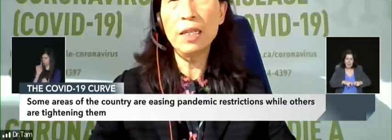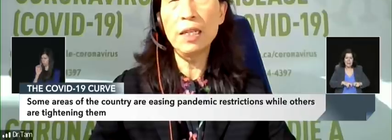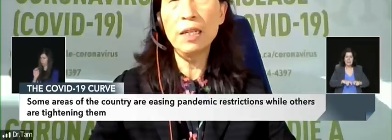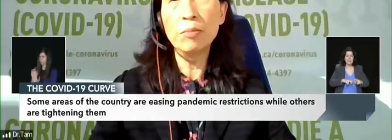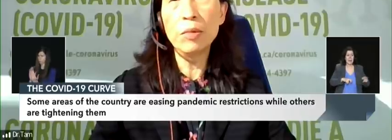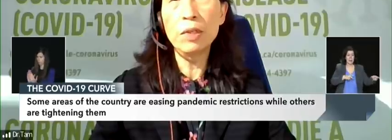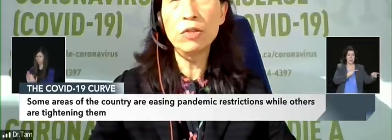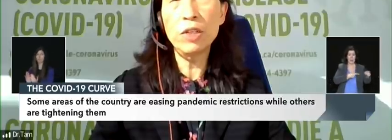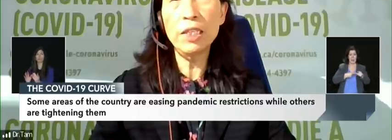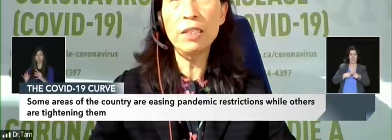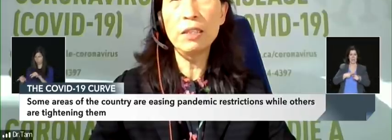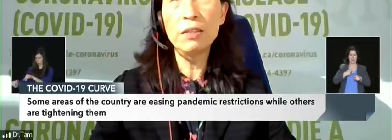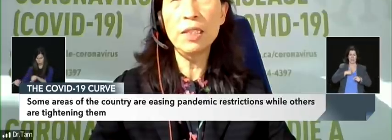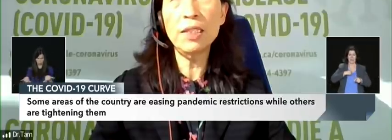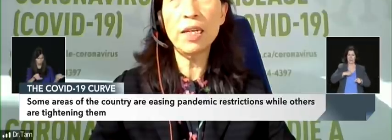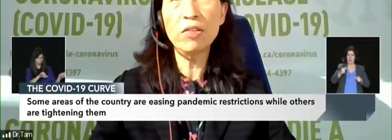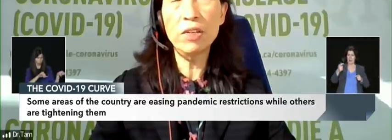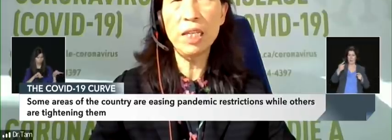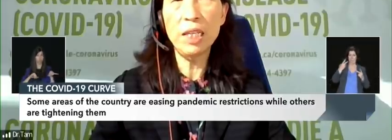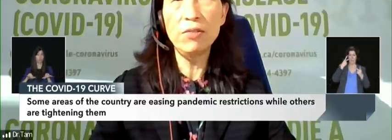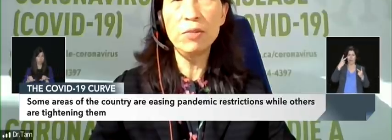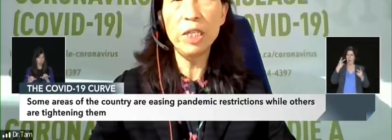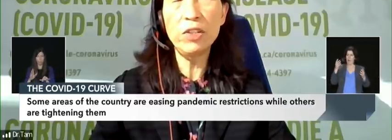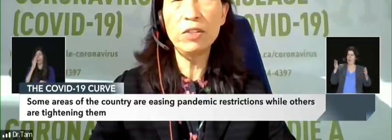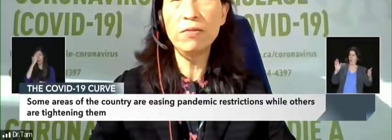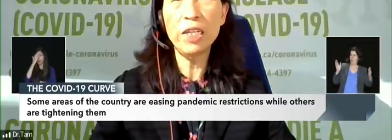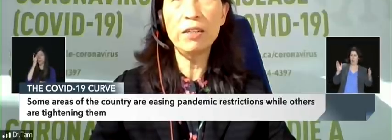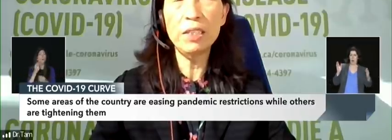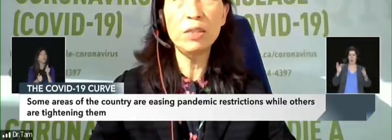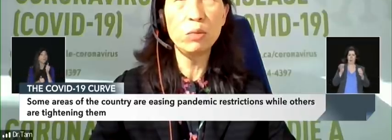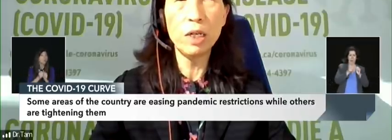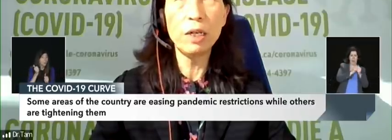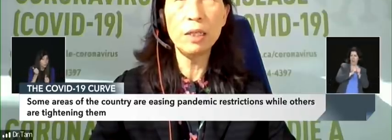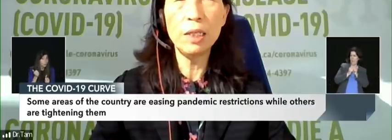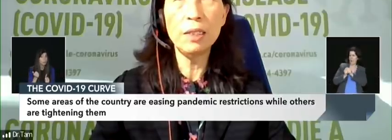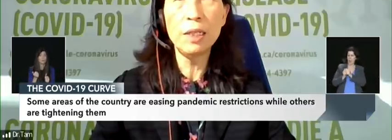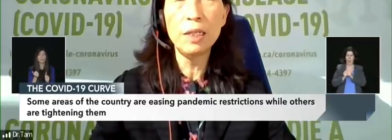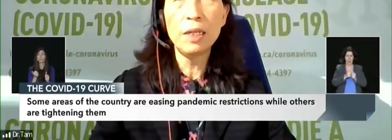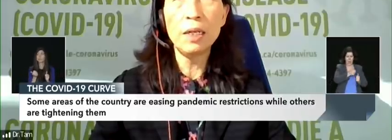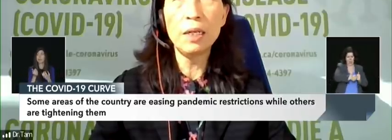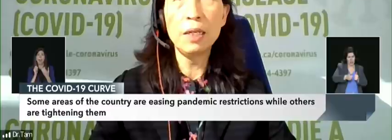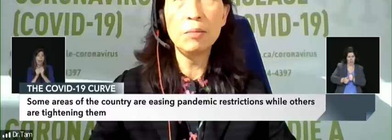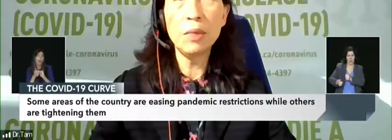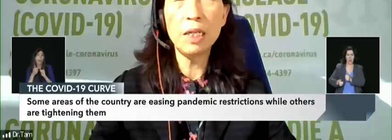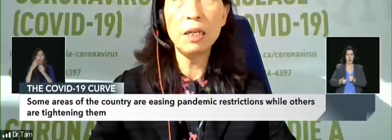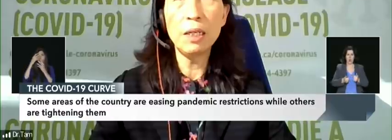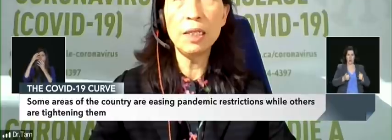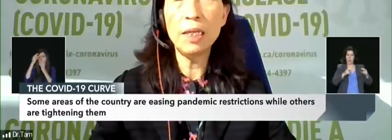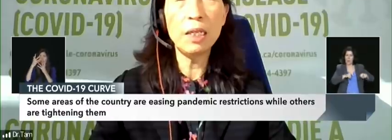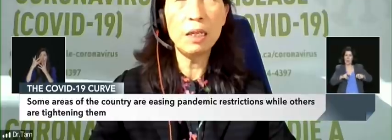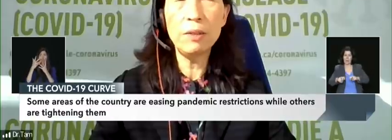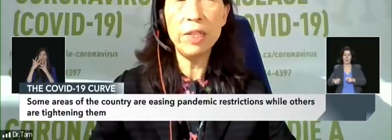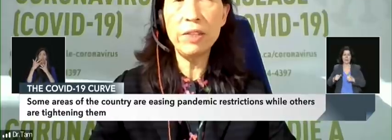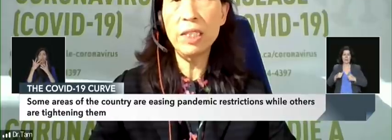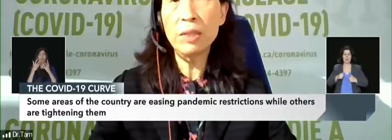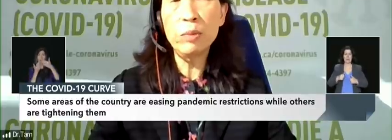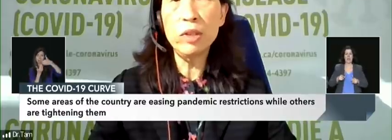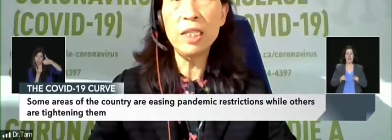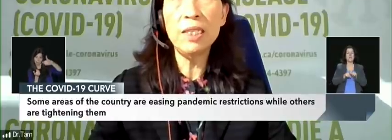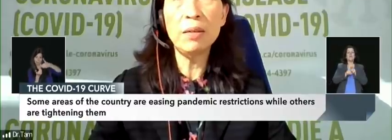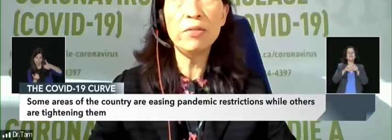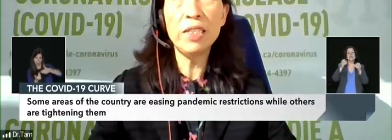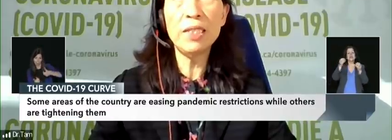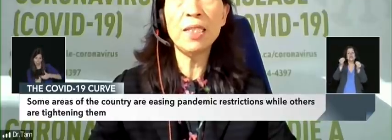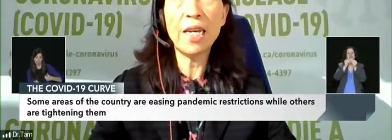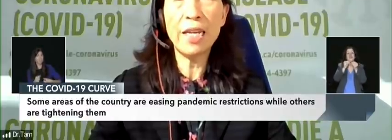they try to disaggregate that information varies as well. And a lot of effort has